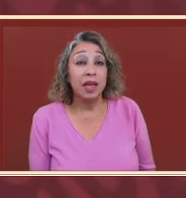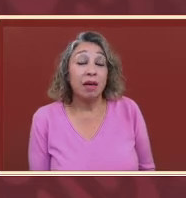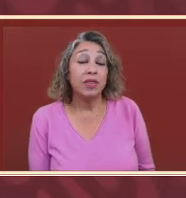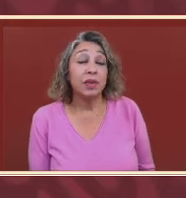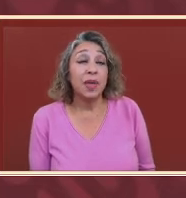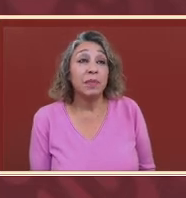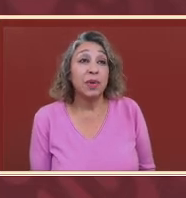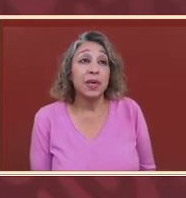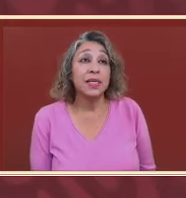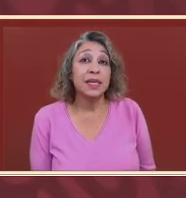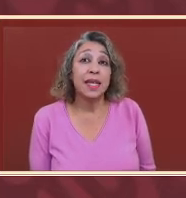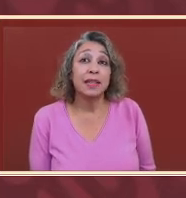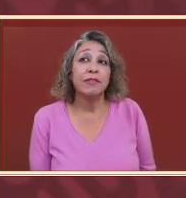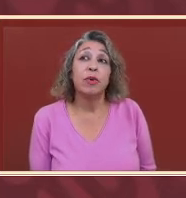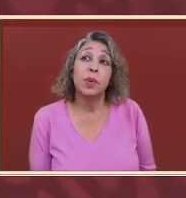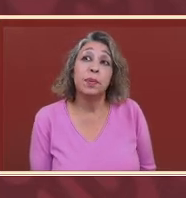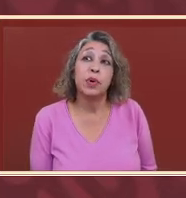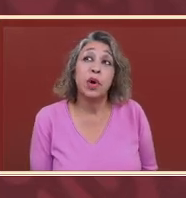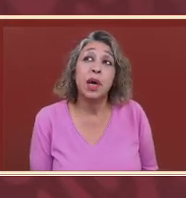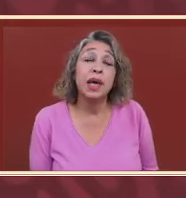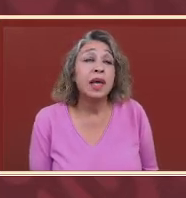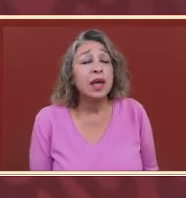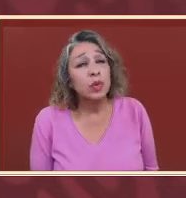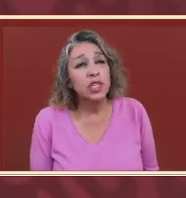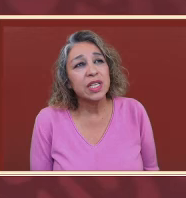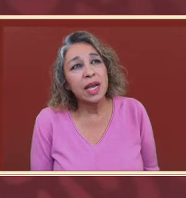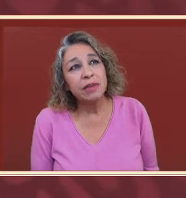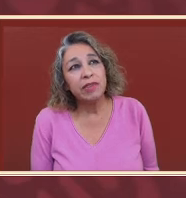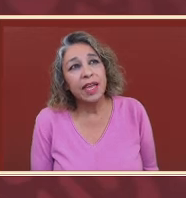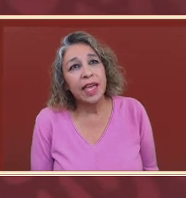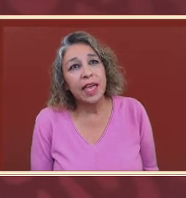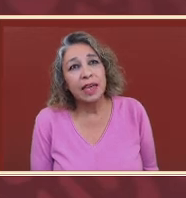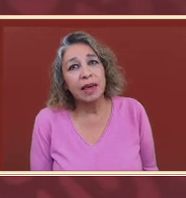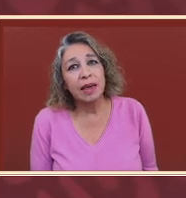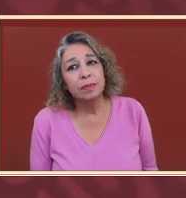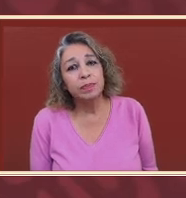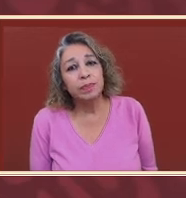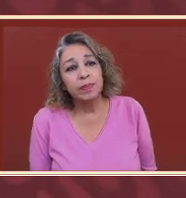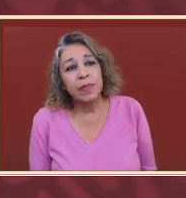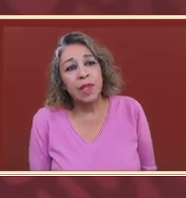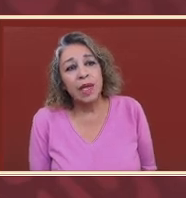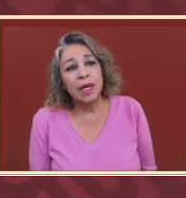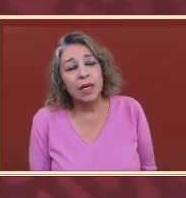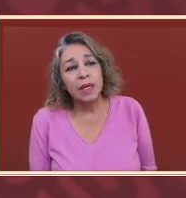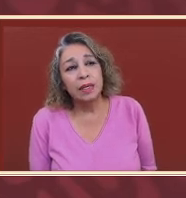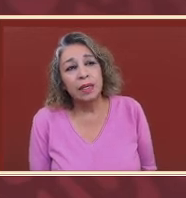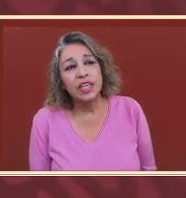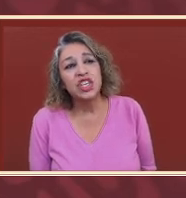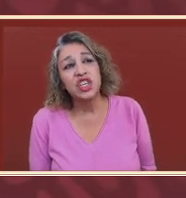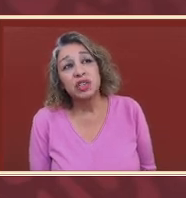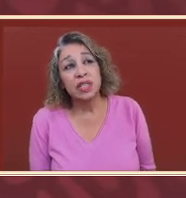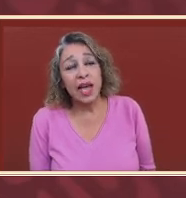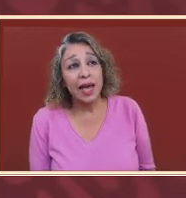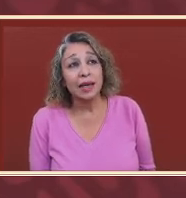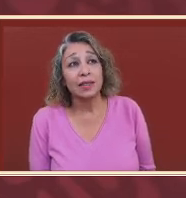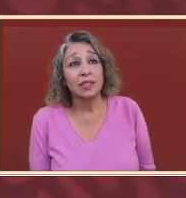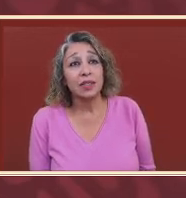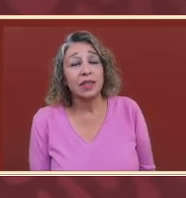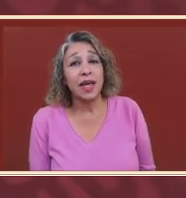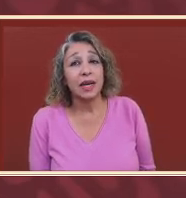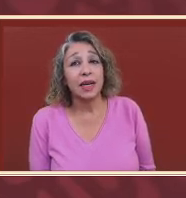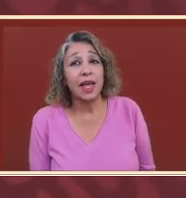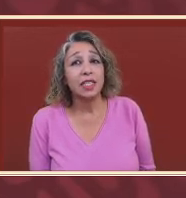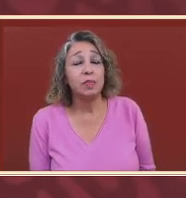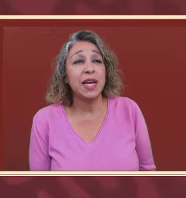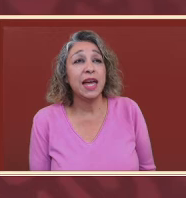levy on the people, he says, like the Foba Proa, which is kind of like a additional tax